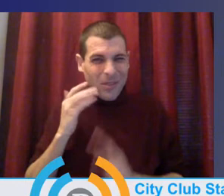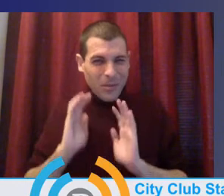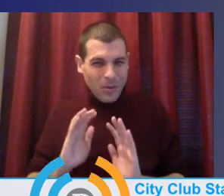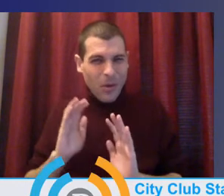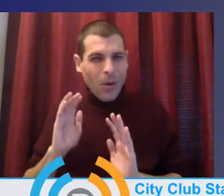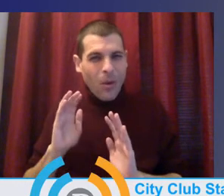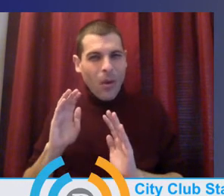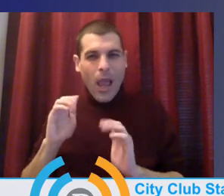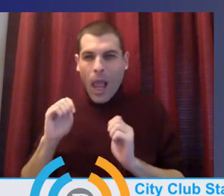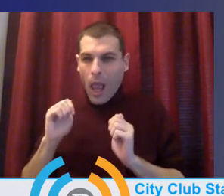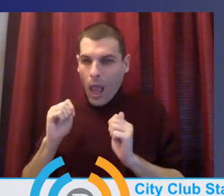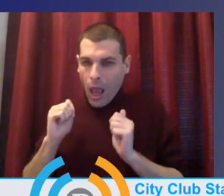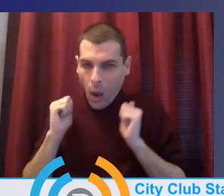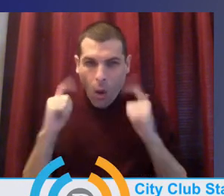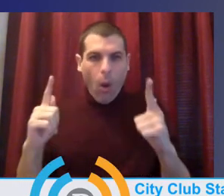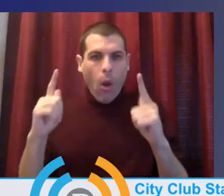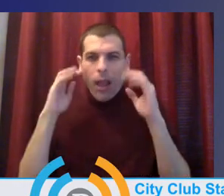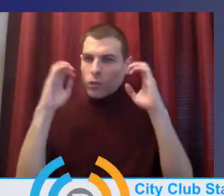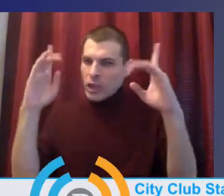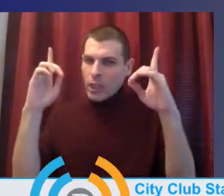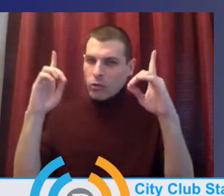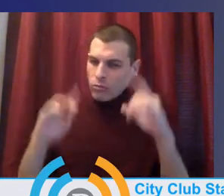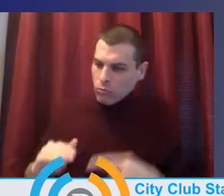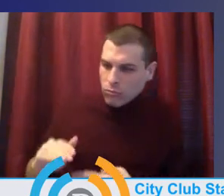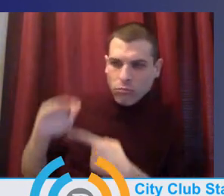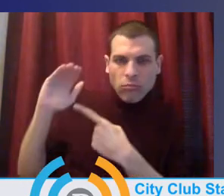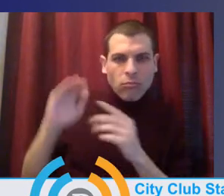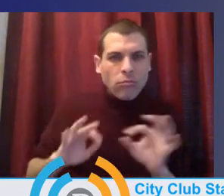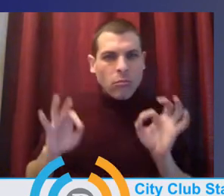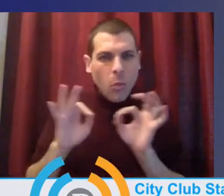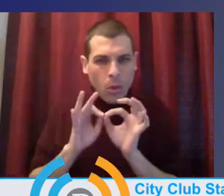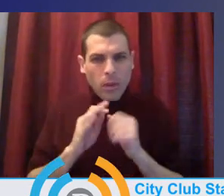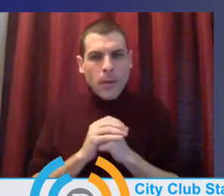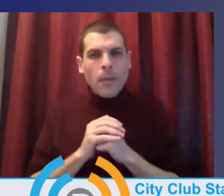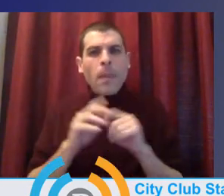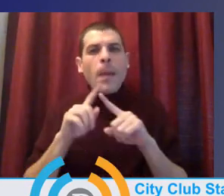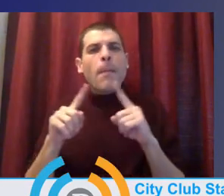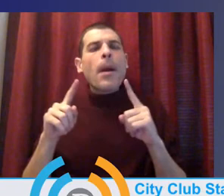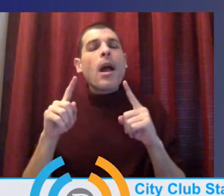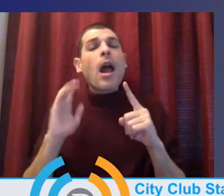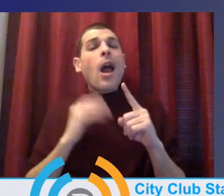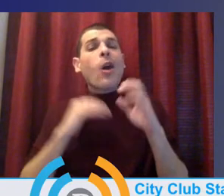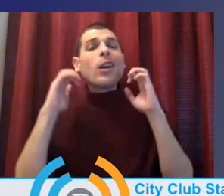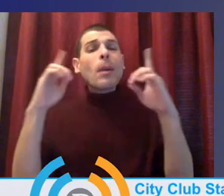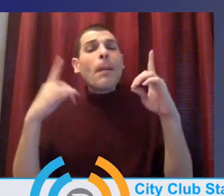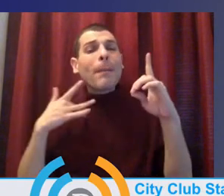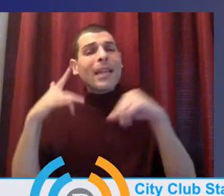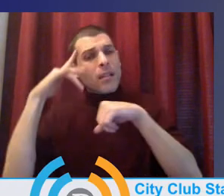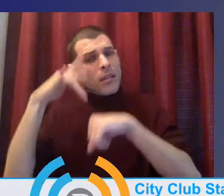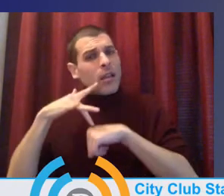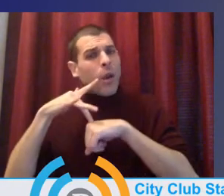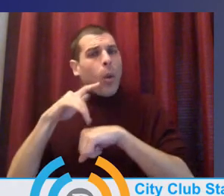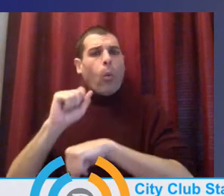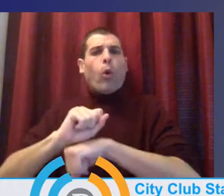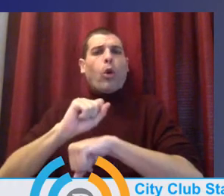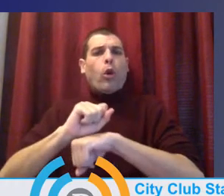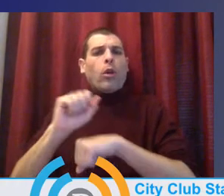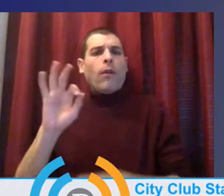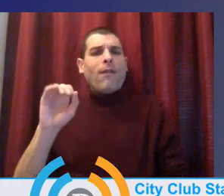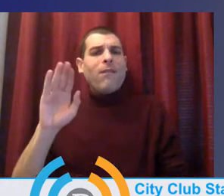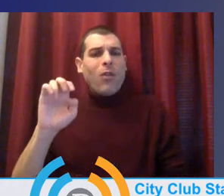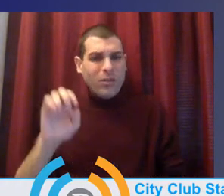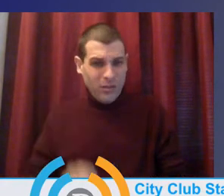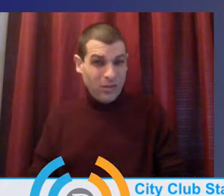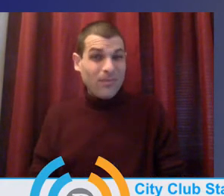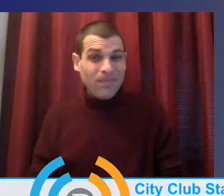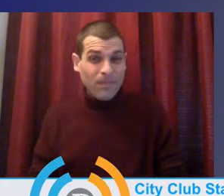moment is, is really the workforce, right? So we have, as, um, Dr. Pereira said, um, early childhood